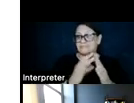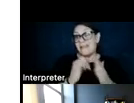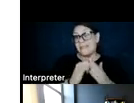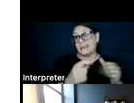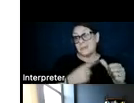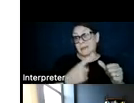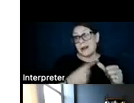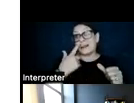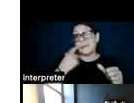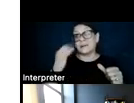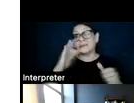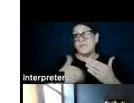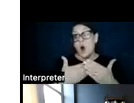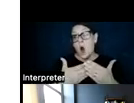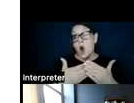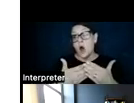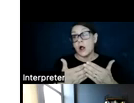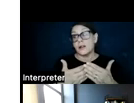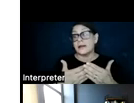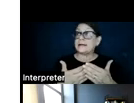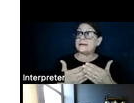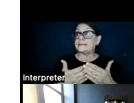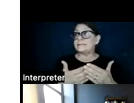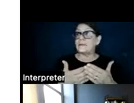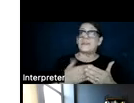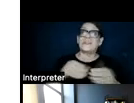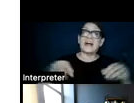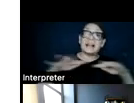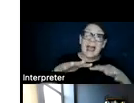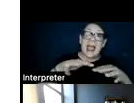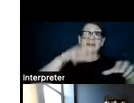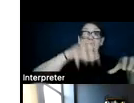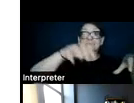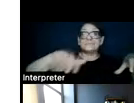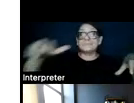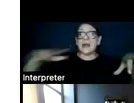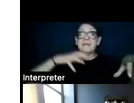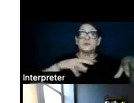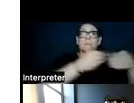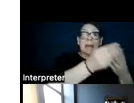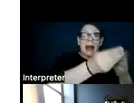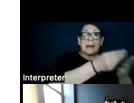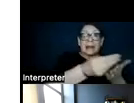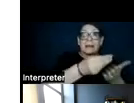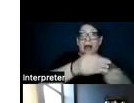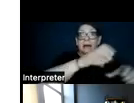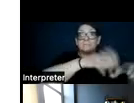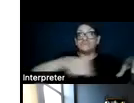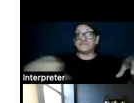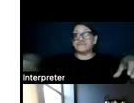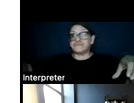because of all of the parcels of land and the different landowners that occur that would need to